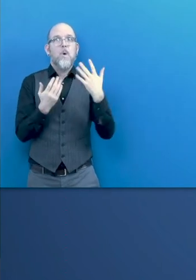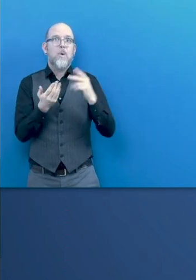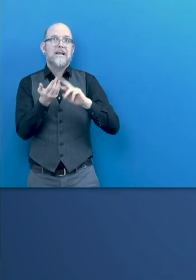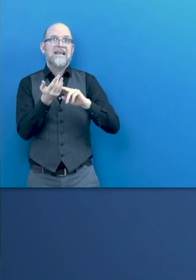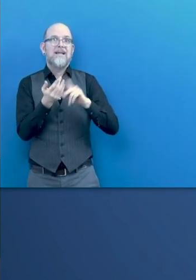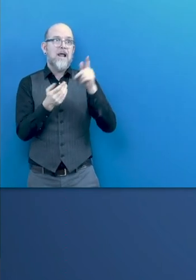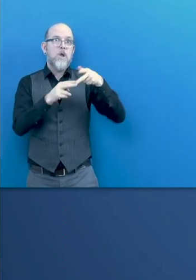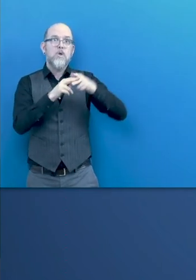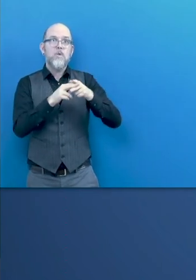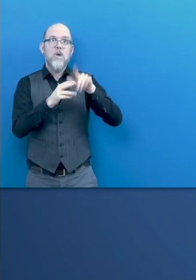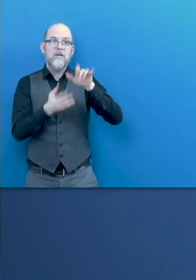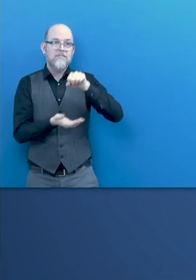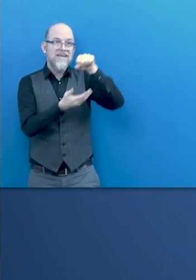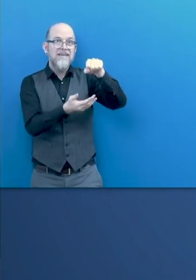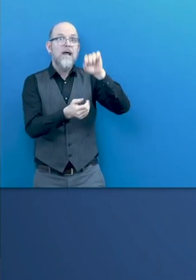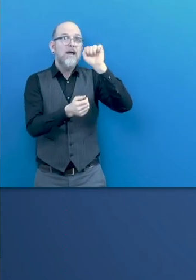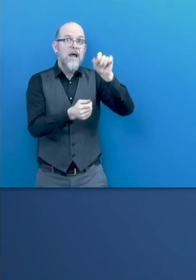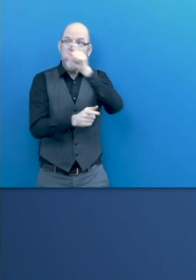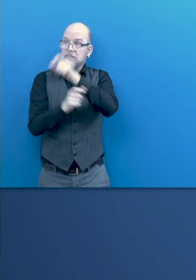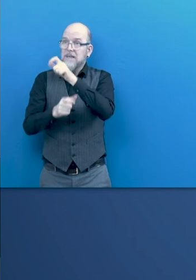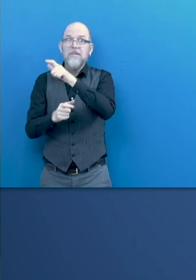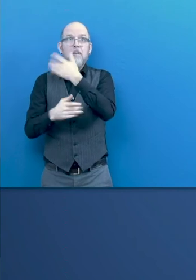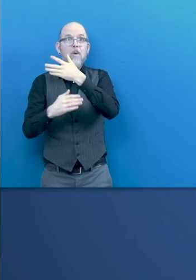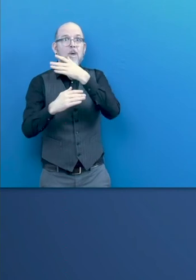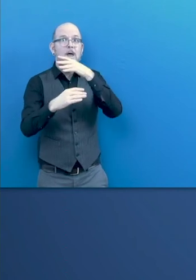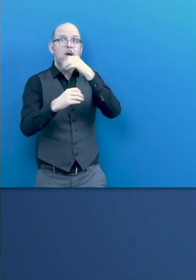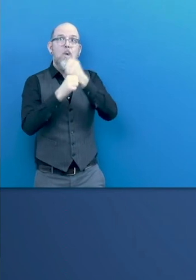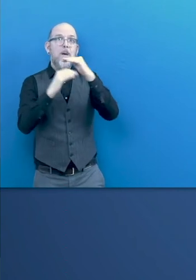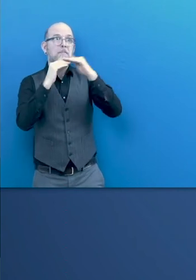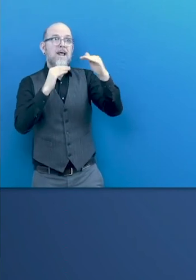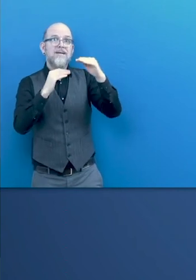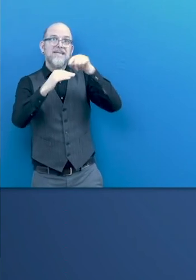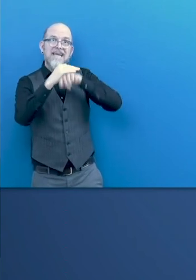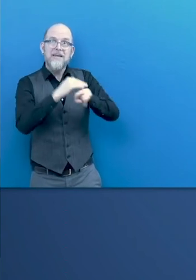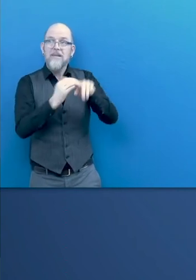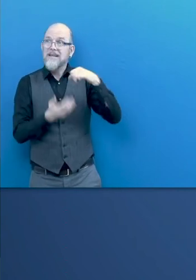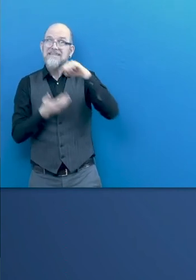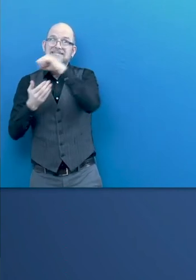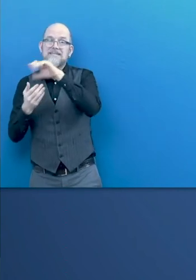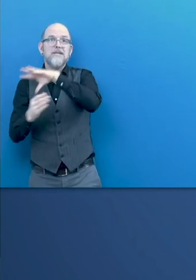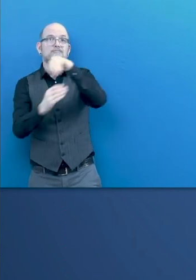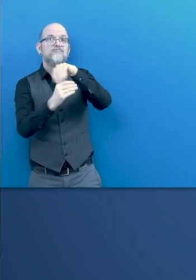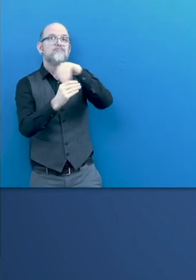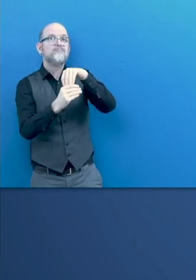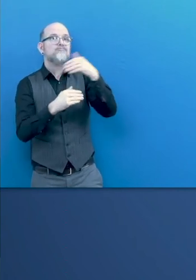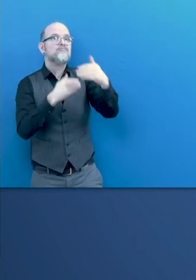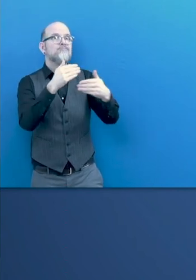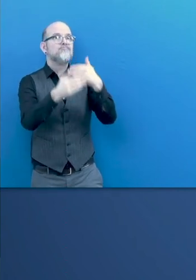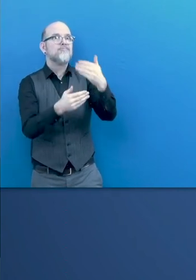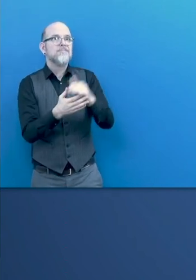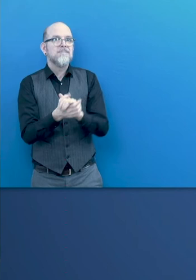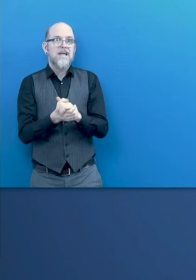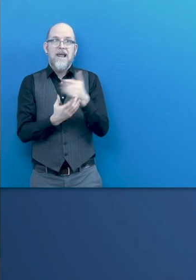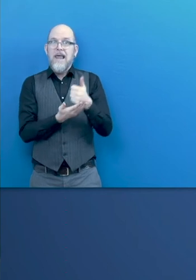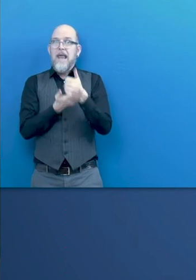disabilities at the workplace, and can enhance reasonable accommodation, which also seems